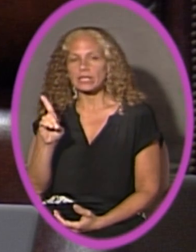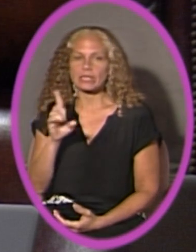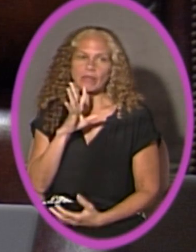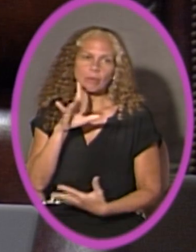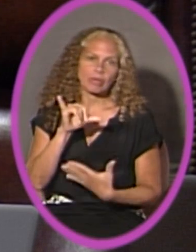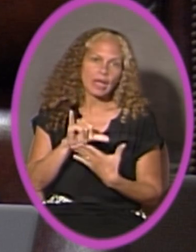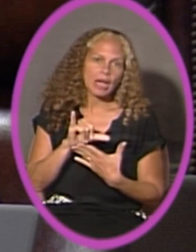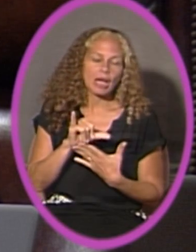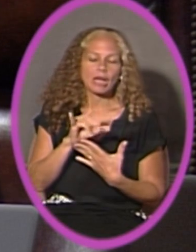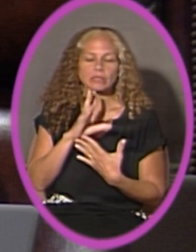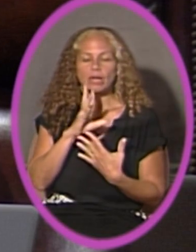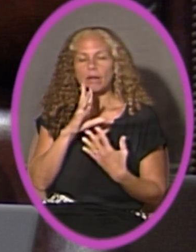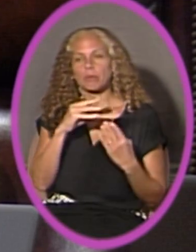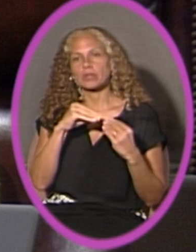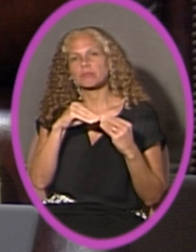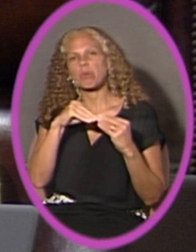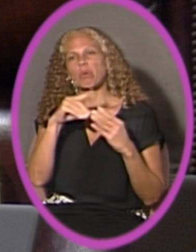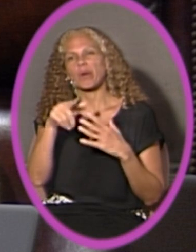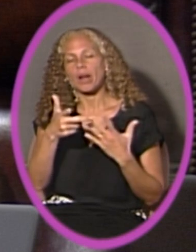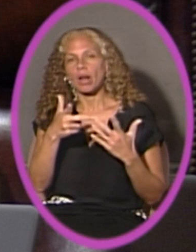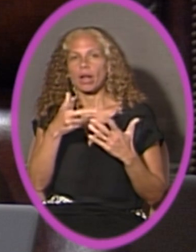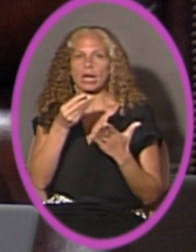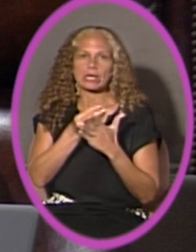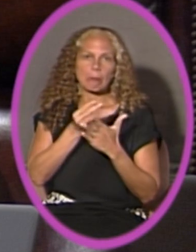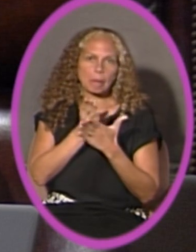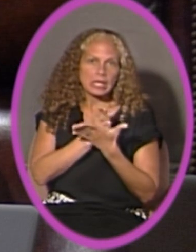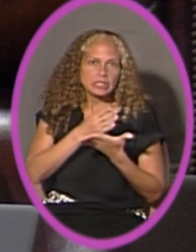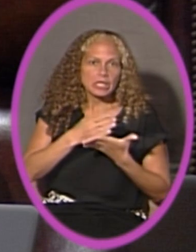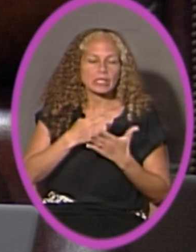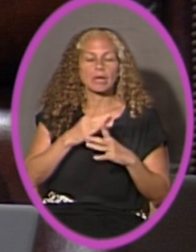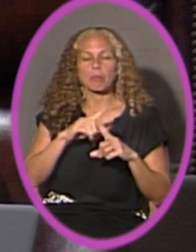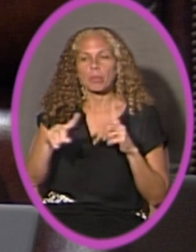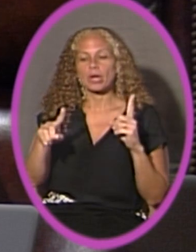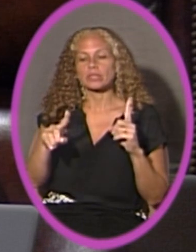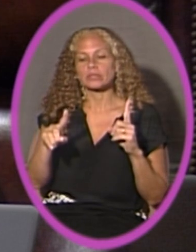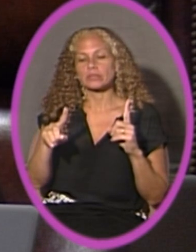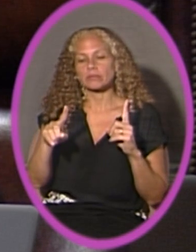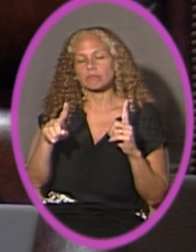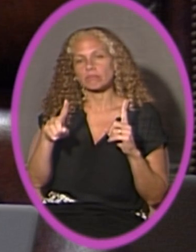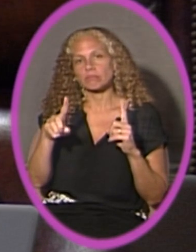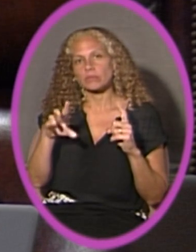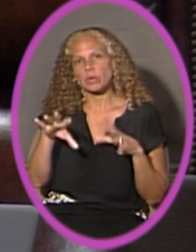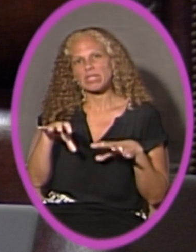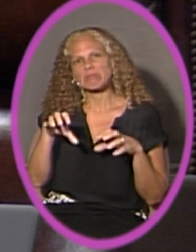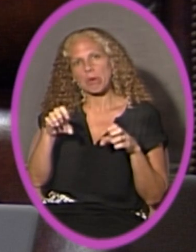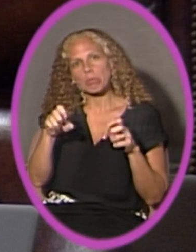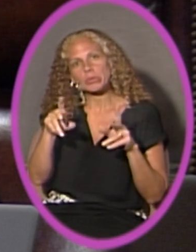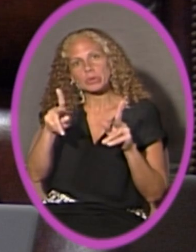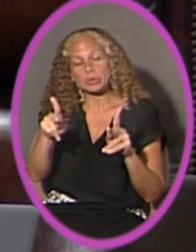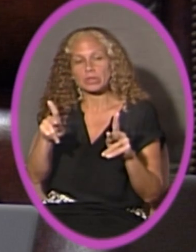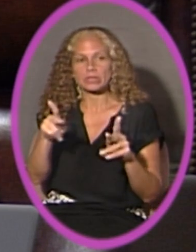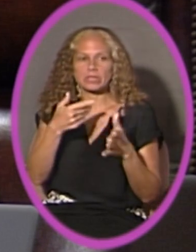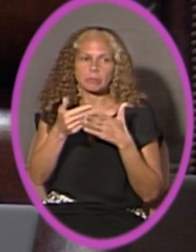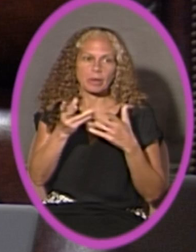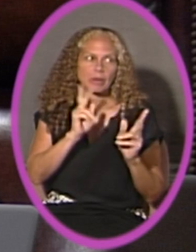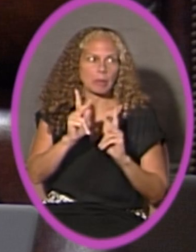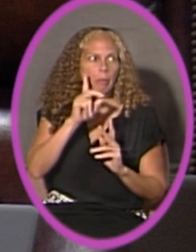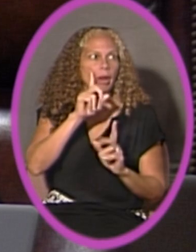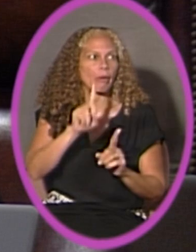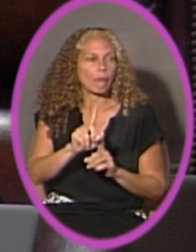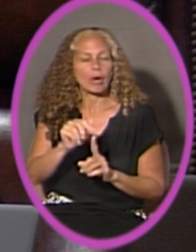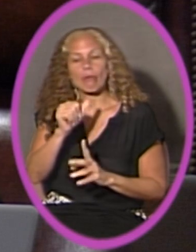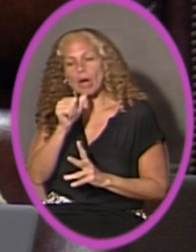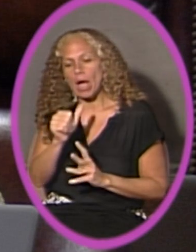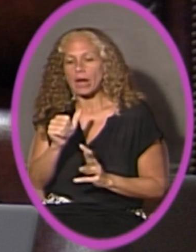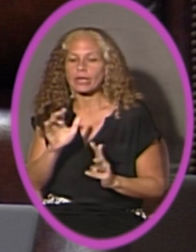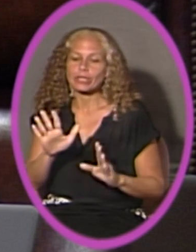it more as our budget starts, but I just want to take the opportunity, whether people agree or not, that it's great to have